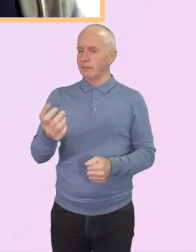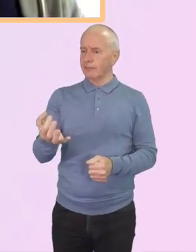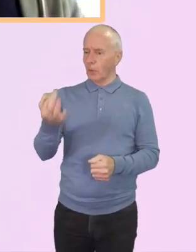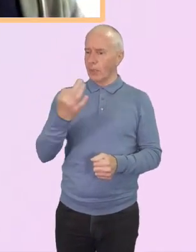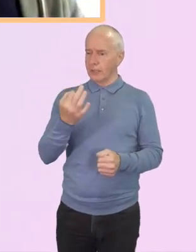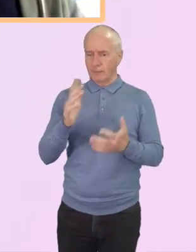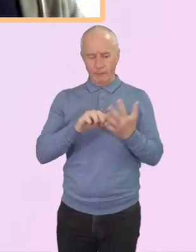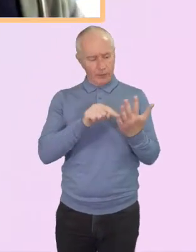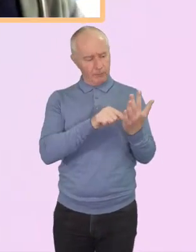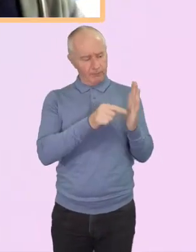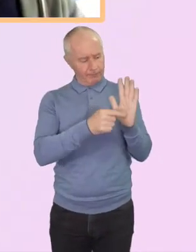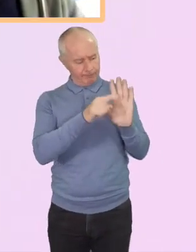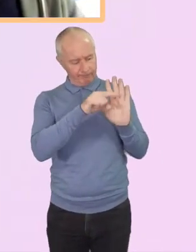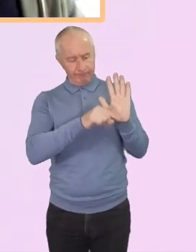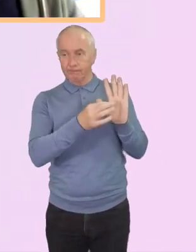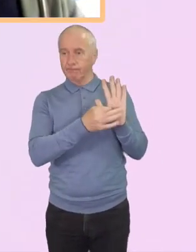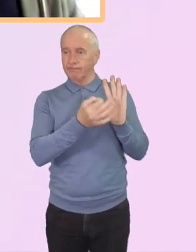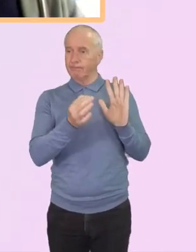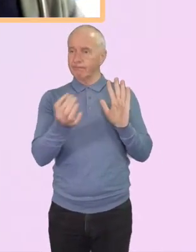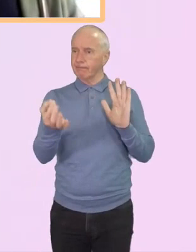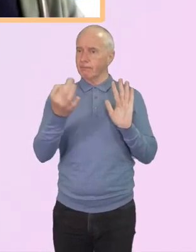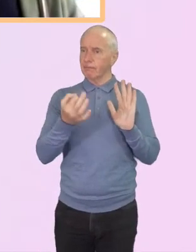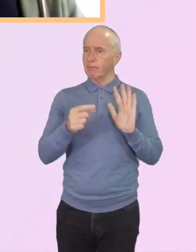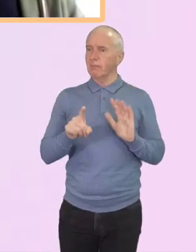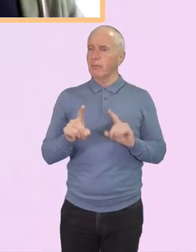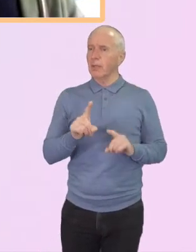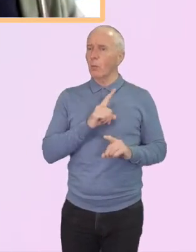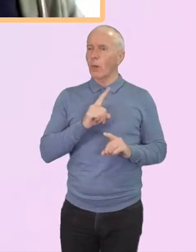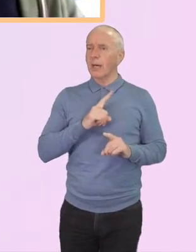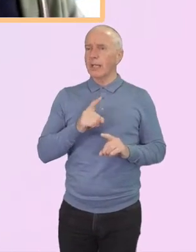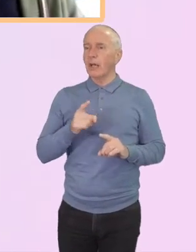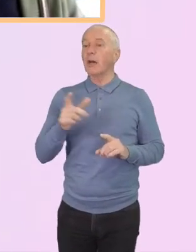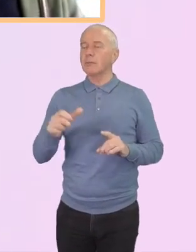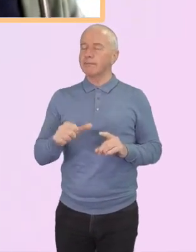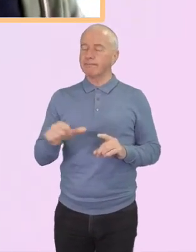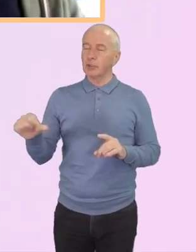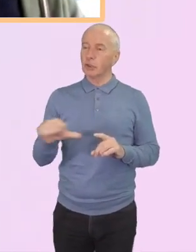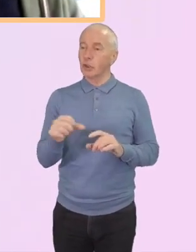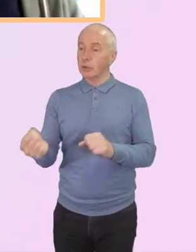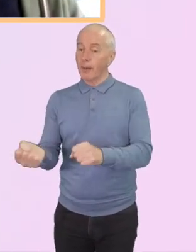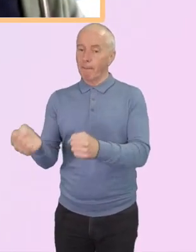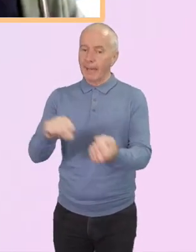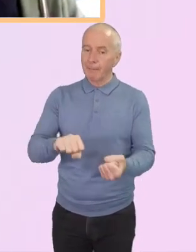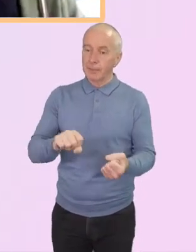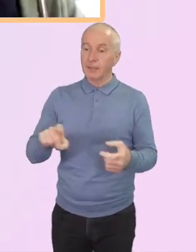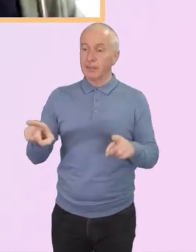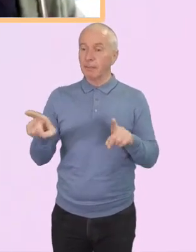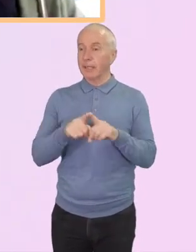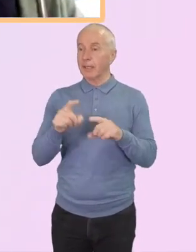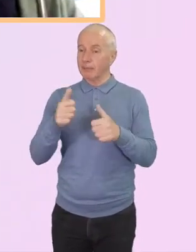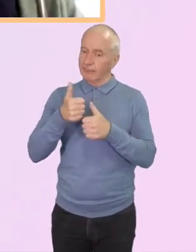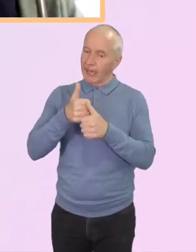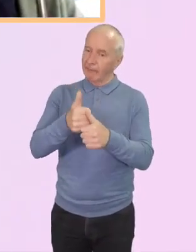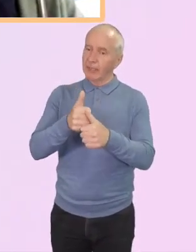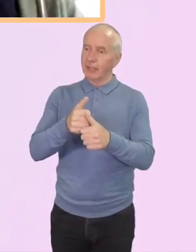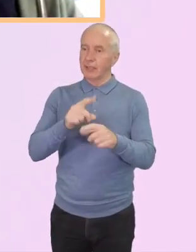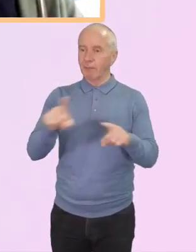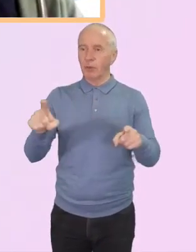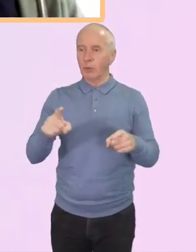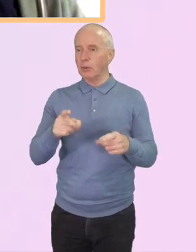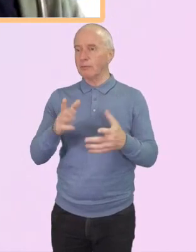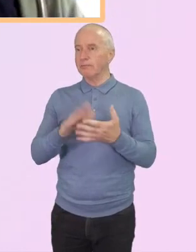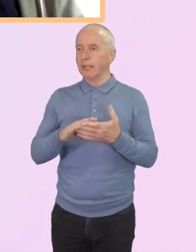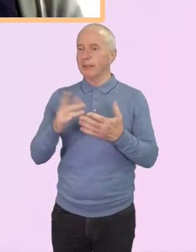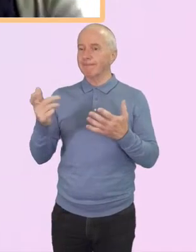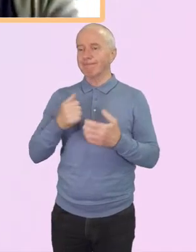now, which is this. Why is it so... Sorry, should Baptists be advocates for reparations for colonialism